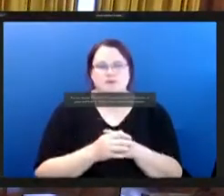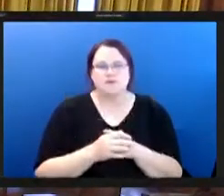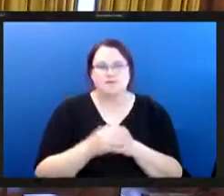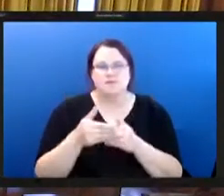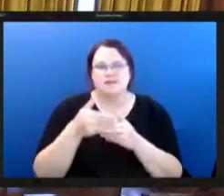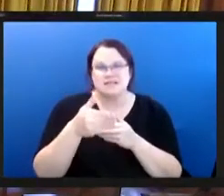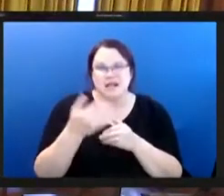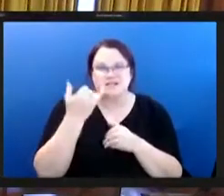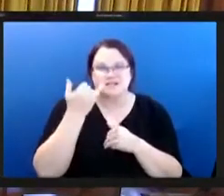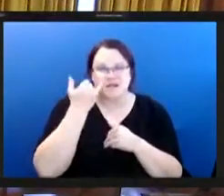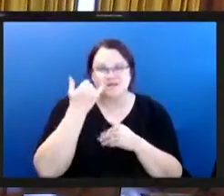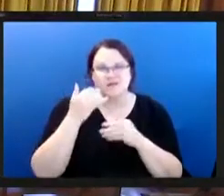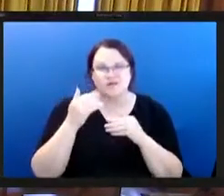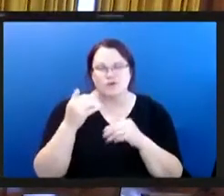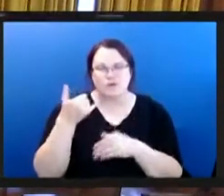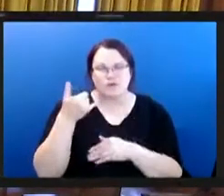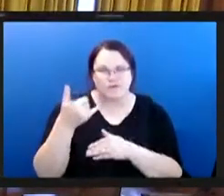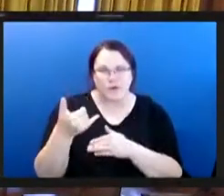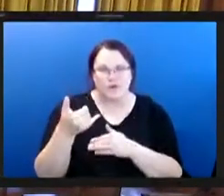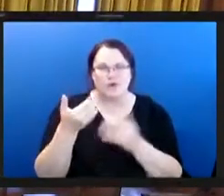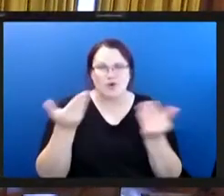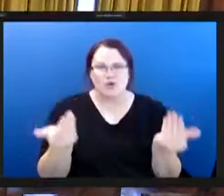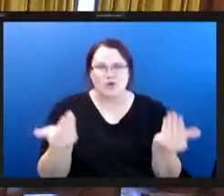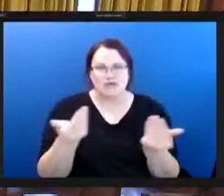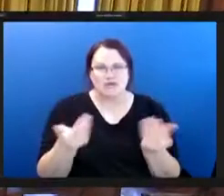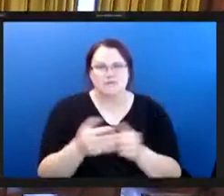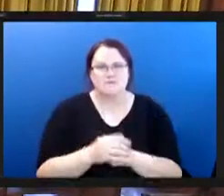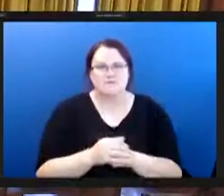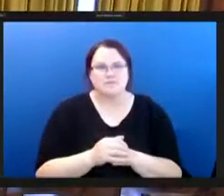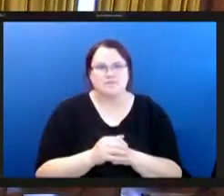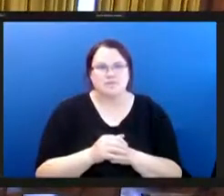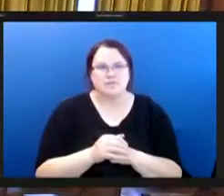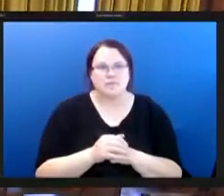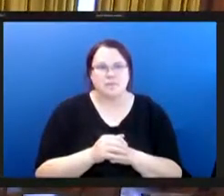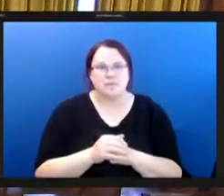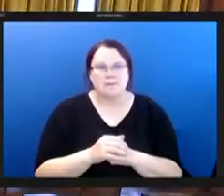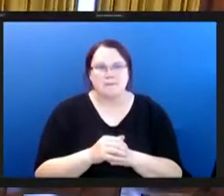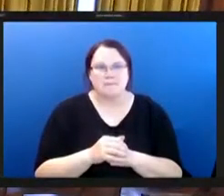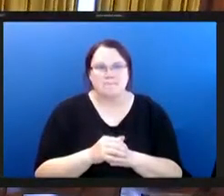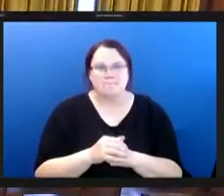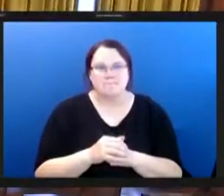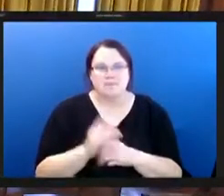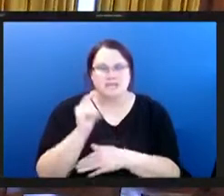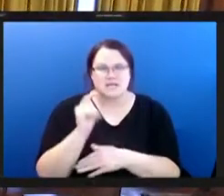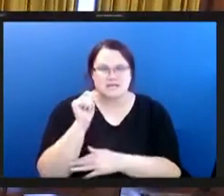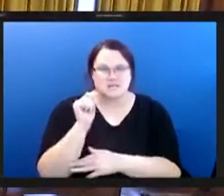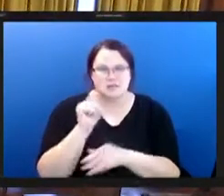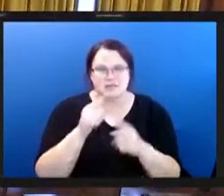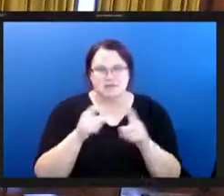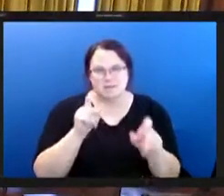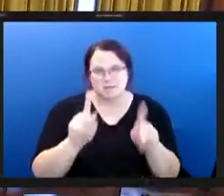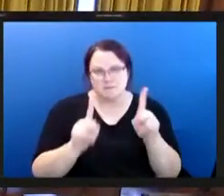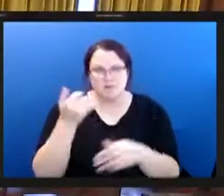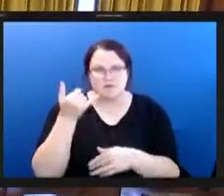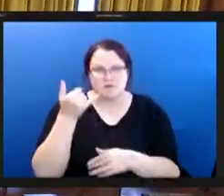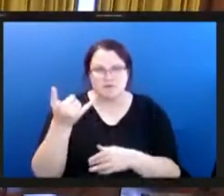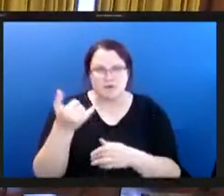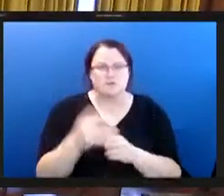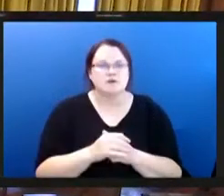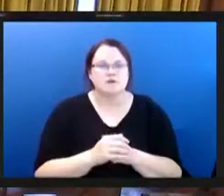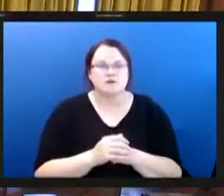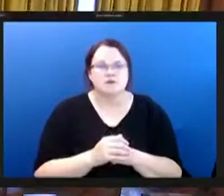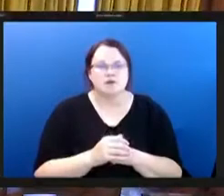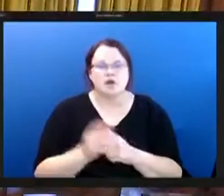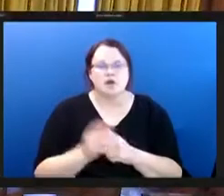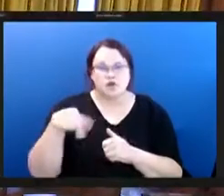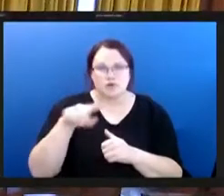if you're online uh madam clerk we do have members uh testimony from people online as well and those of you um online